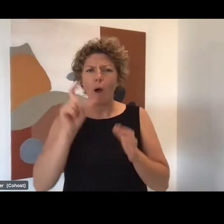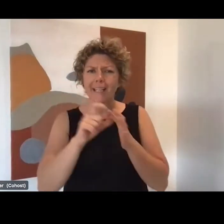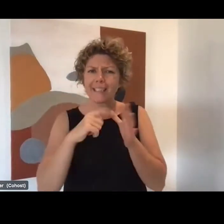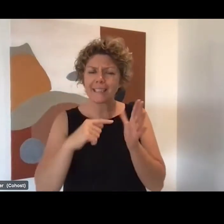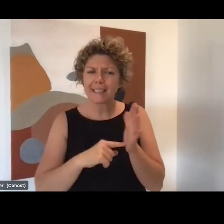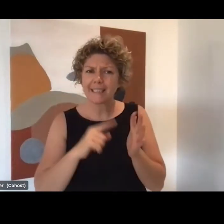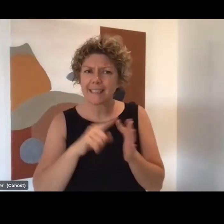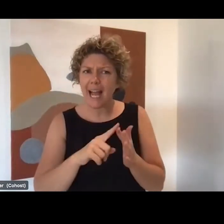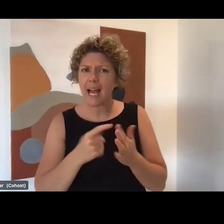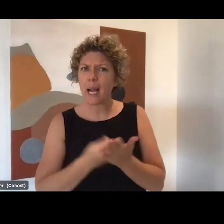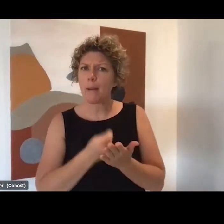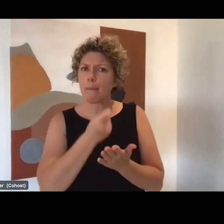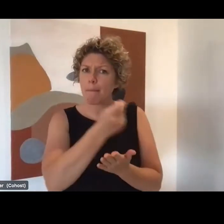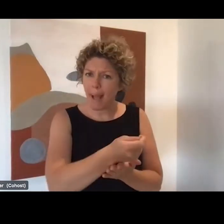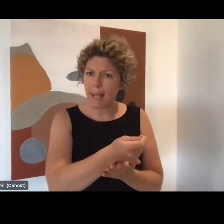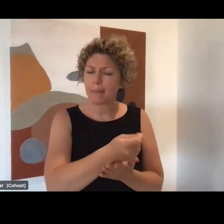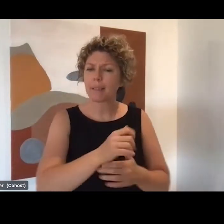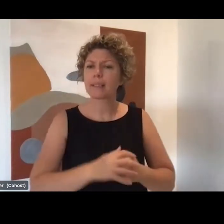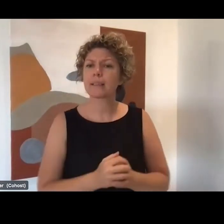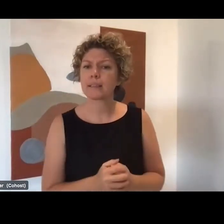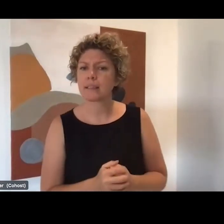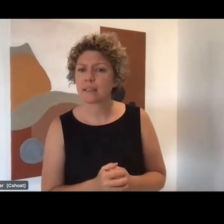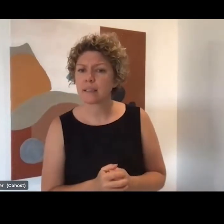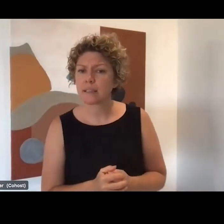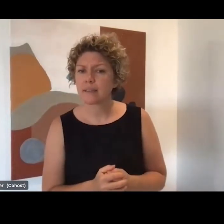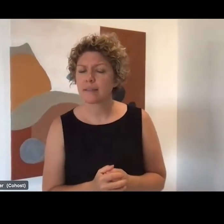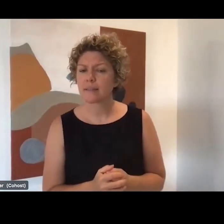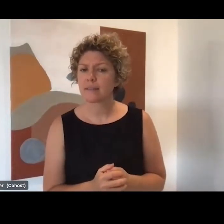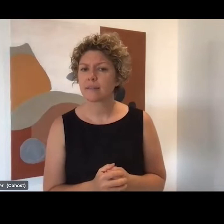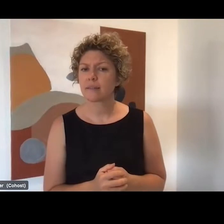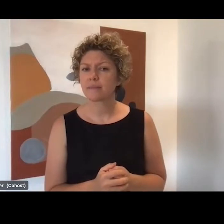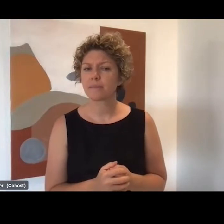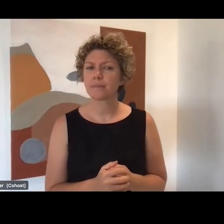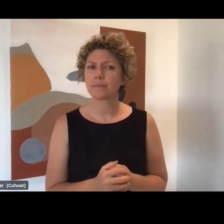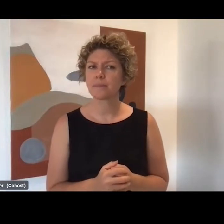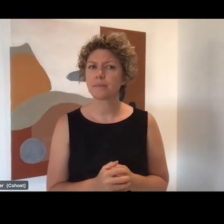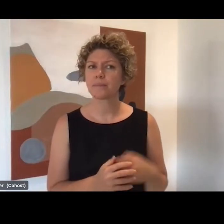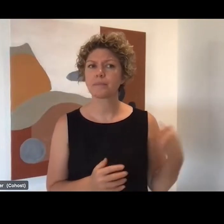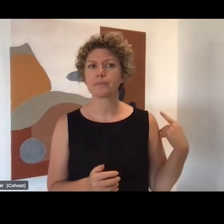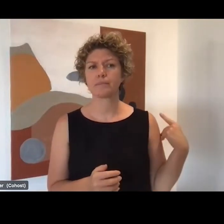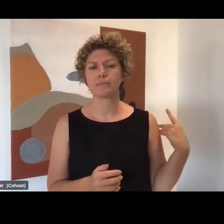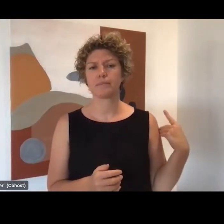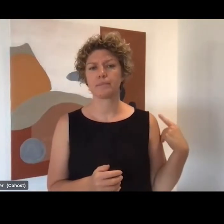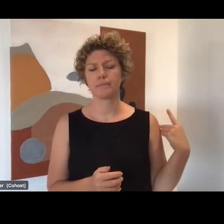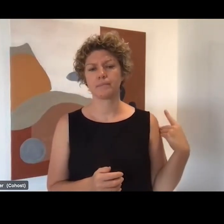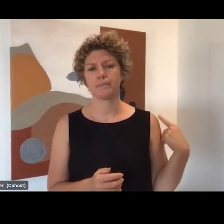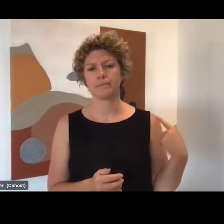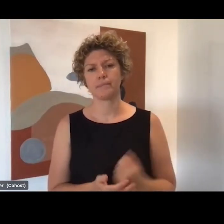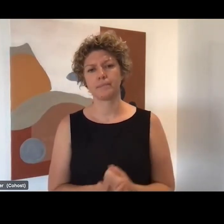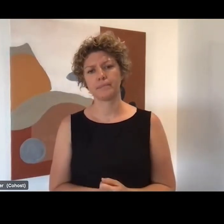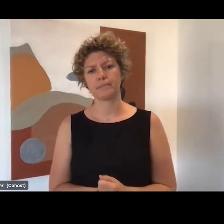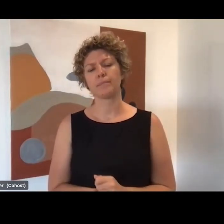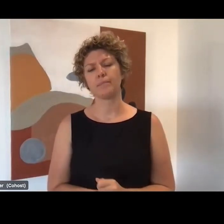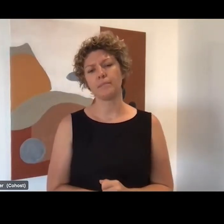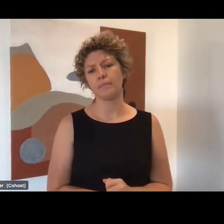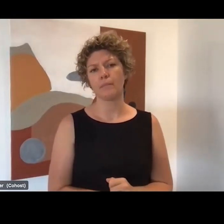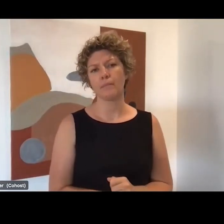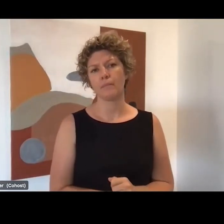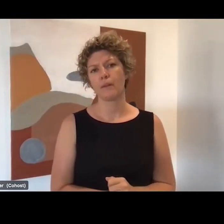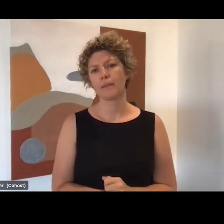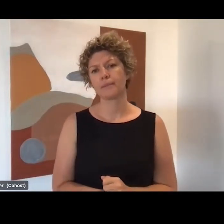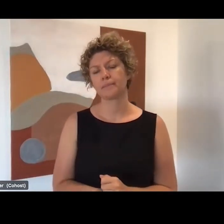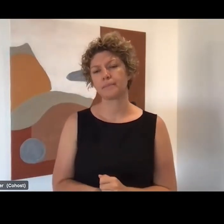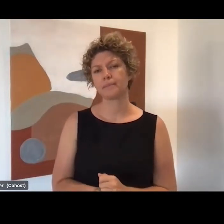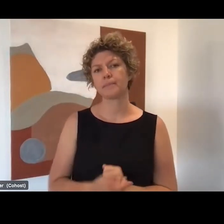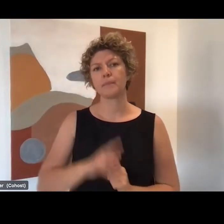the payment flow to providers? It will, the payment, the application